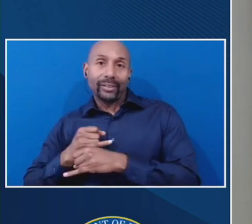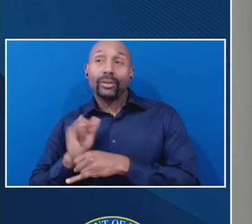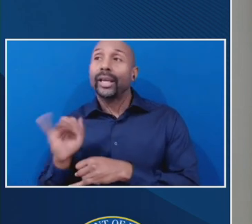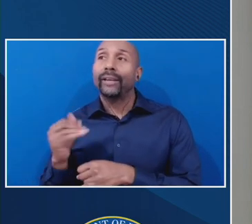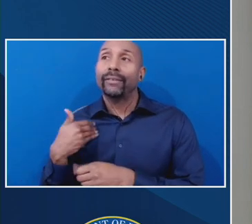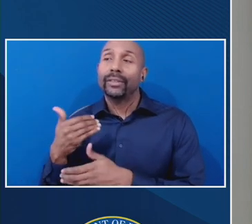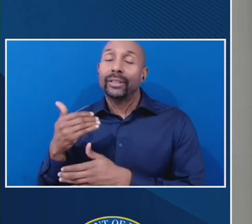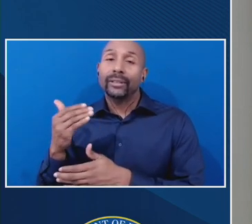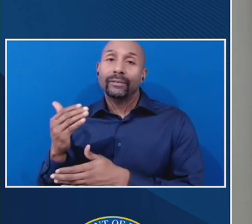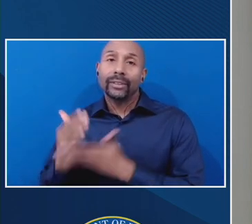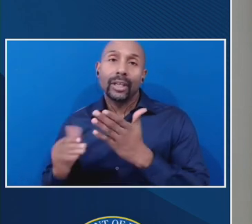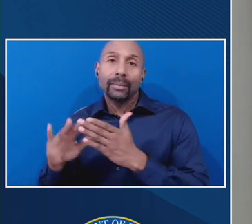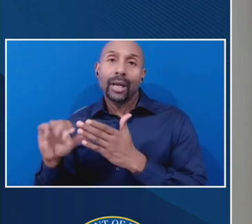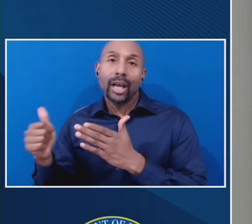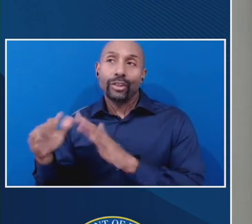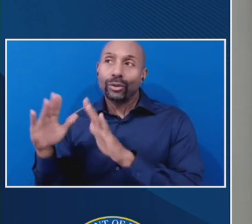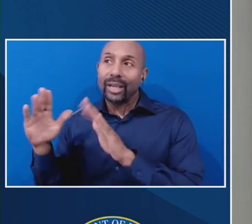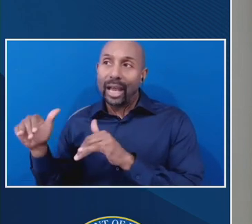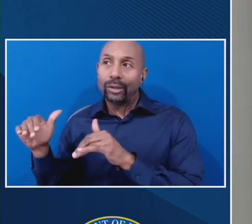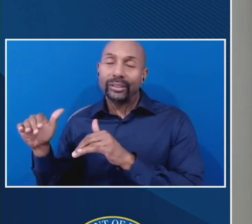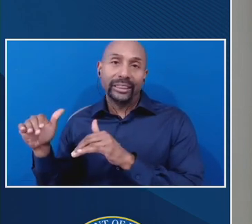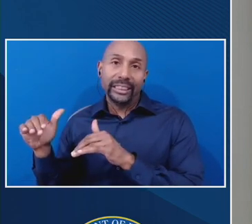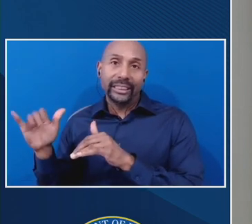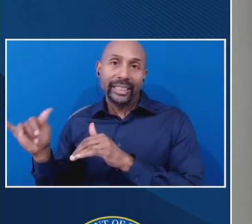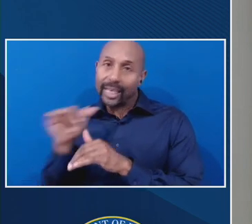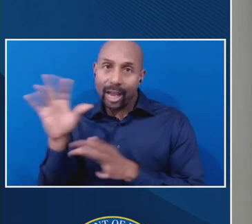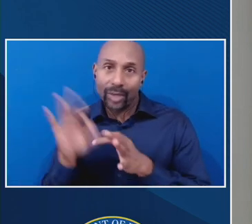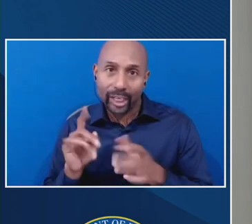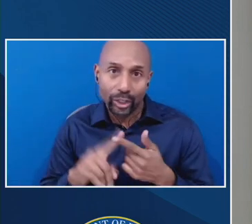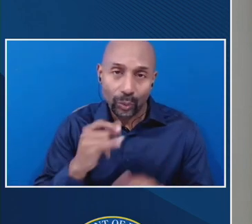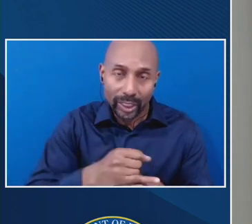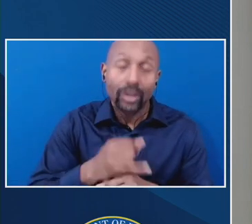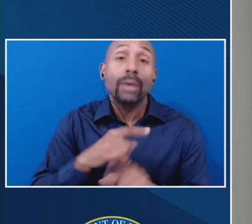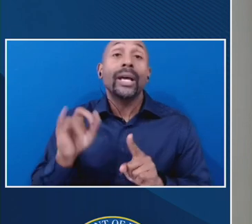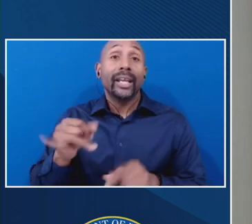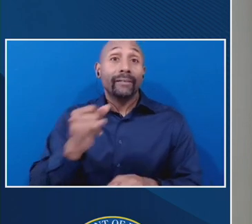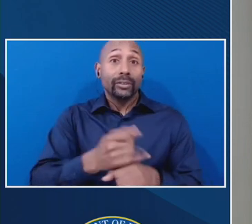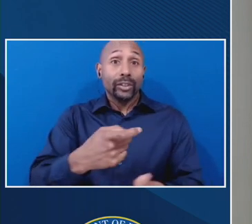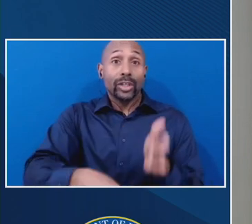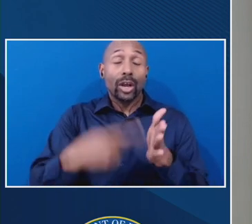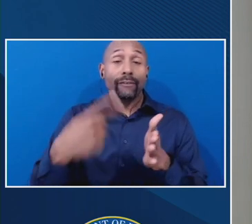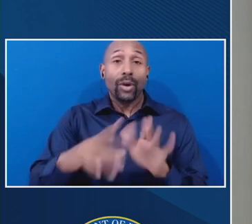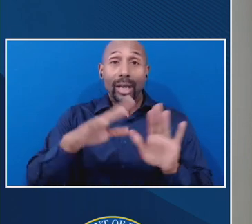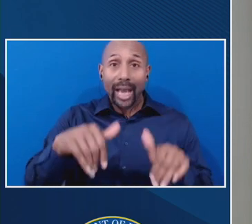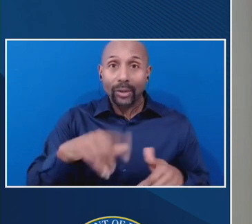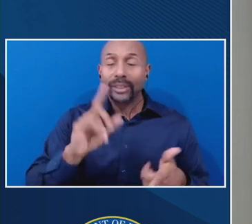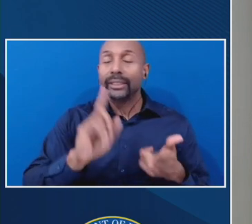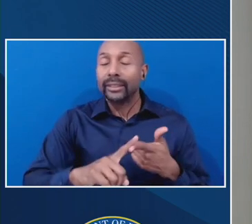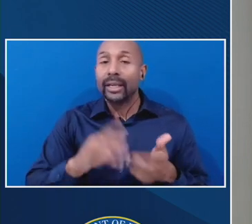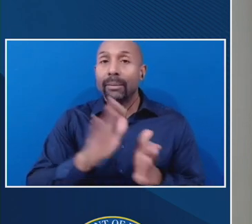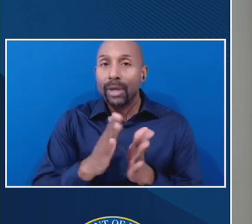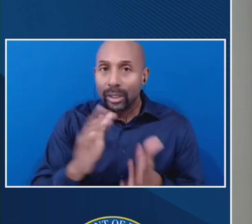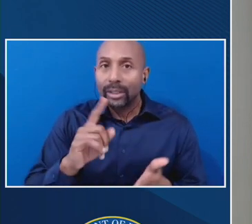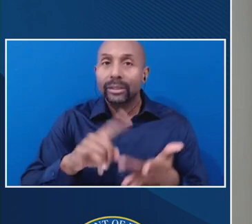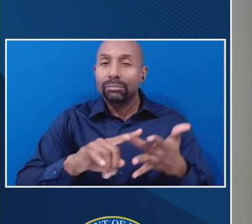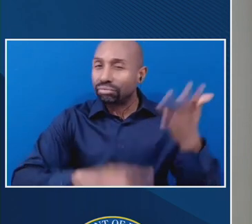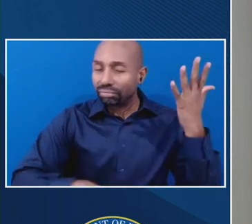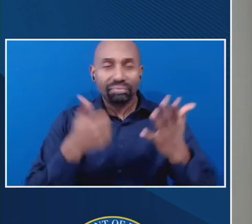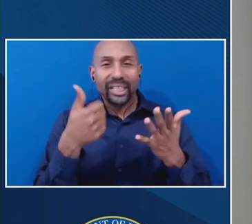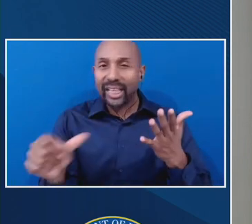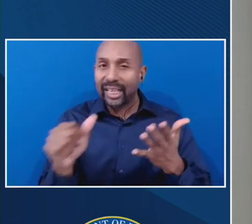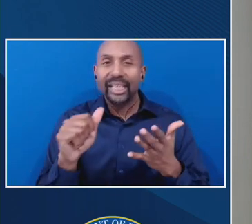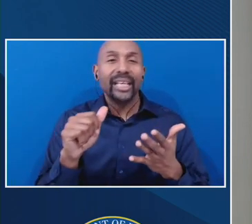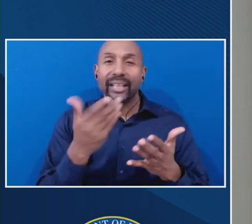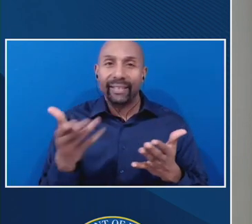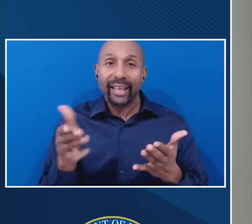unaffiliated, et cetera, but if the institution charges for housing, charges for books, charges, et cetera, any of those kinds of things,